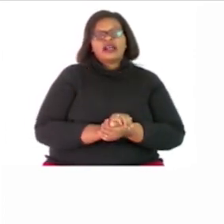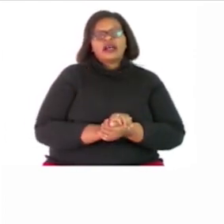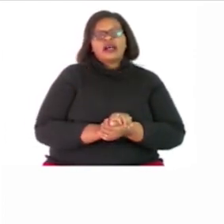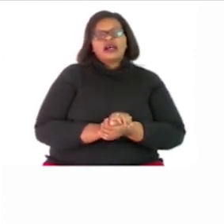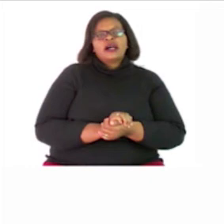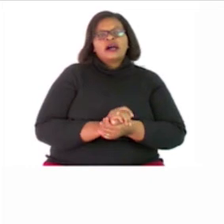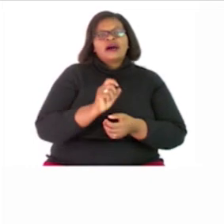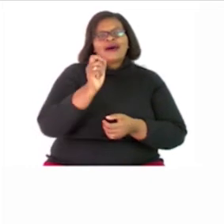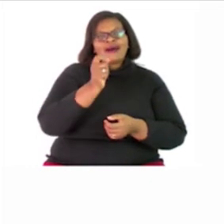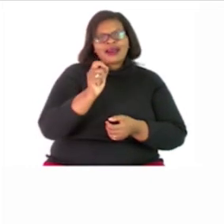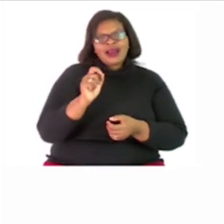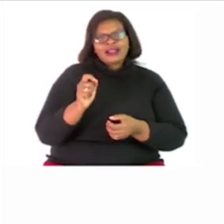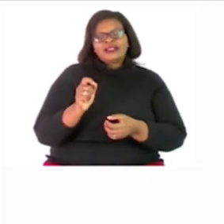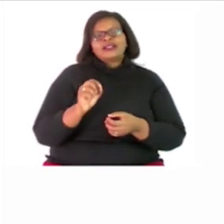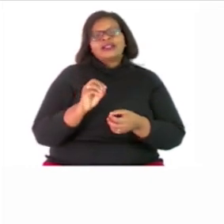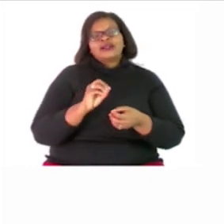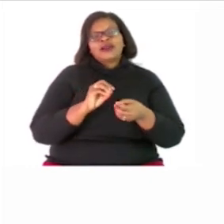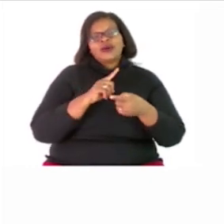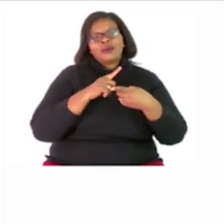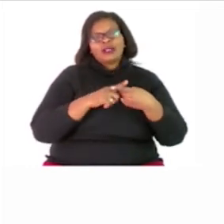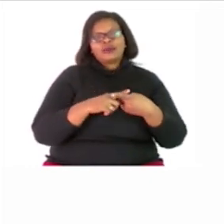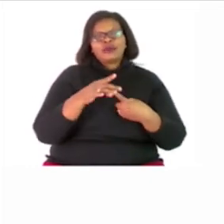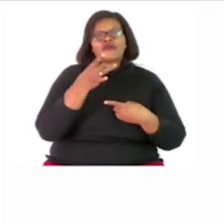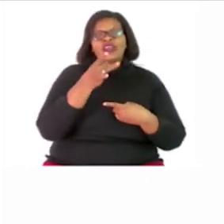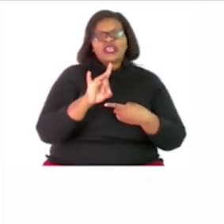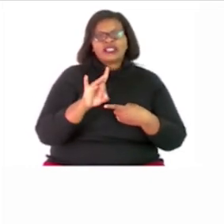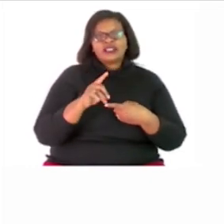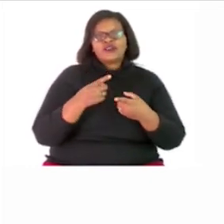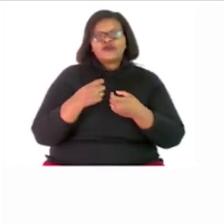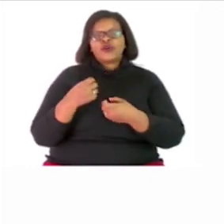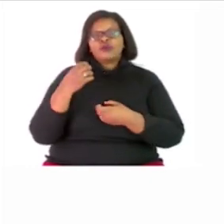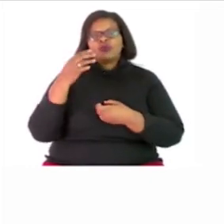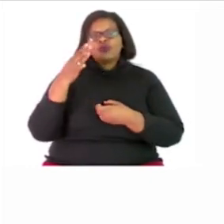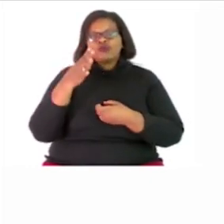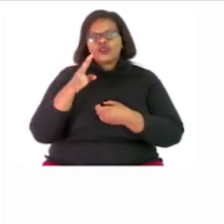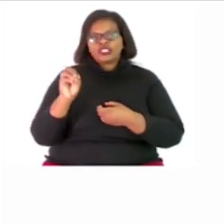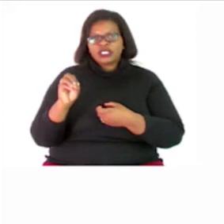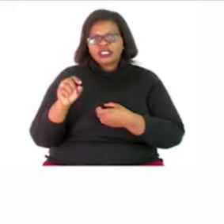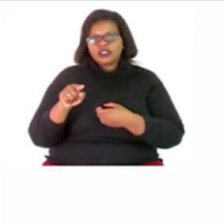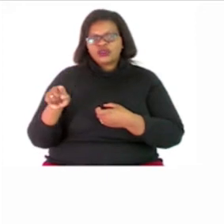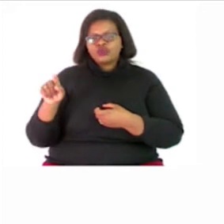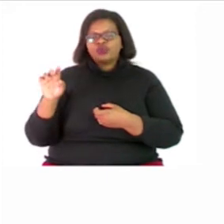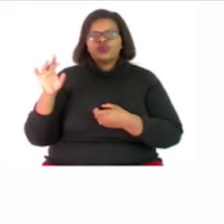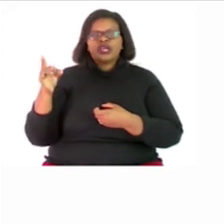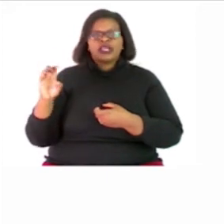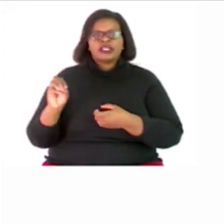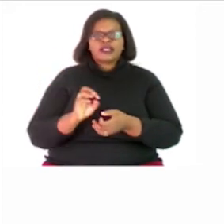expected from you to write all the multiples of eight between forty and eighty